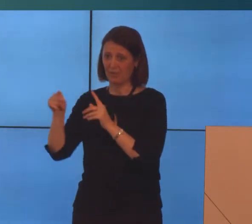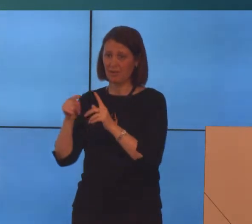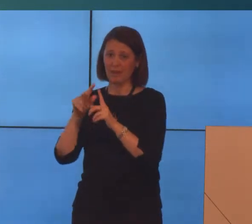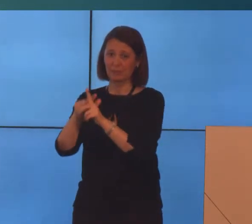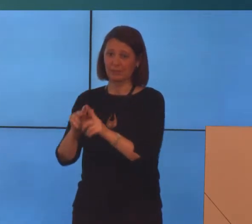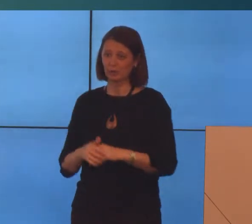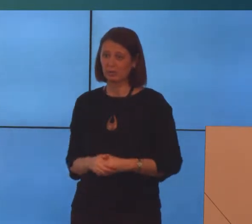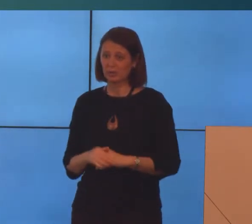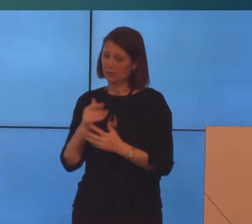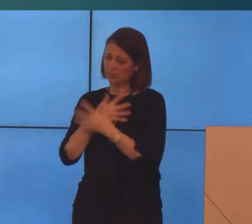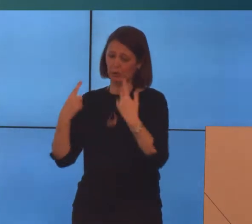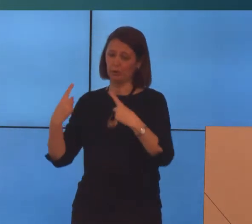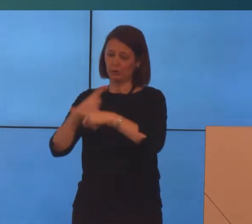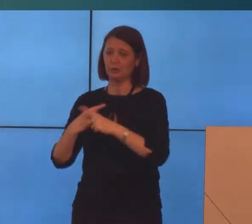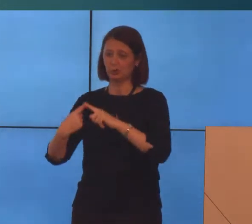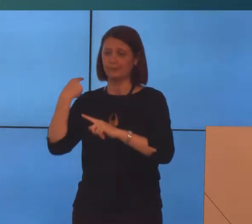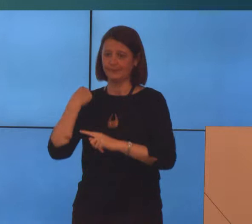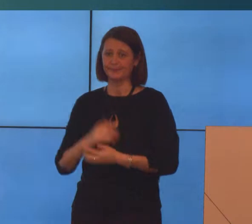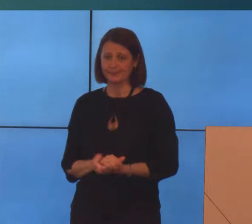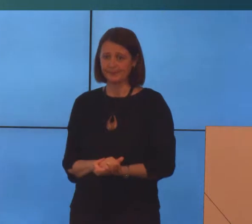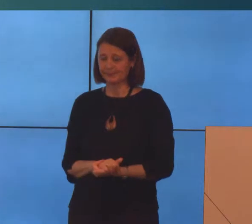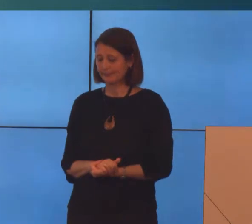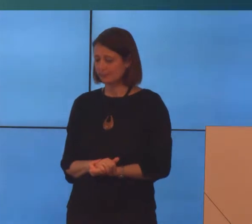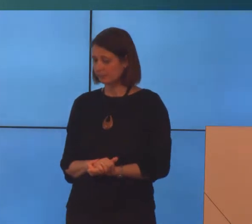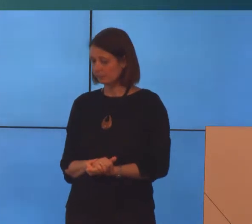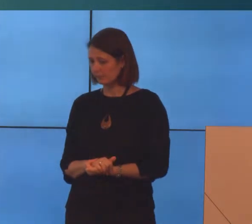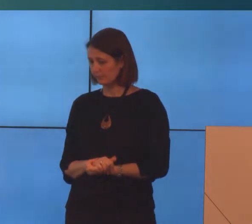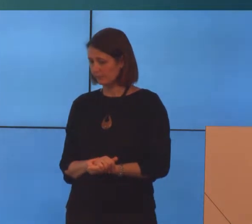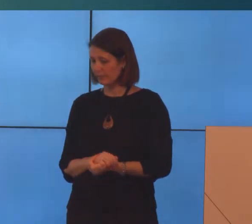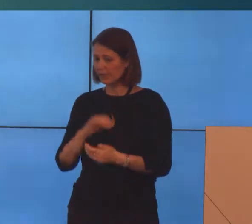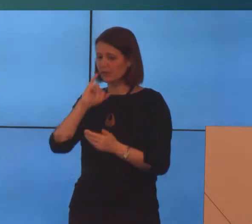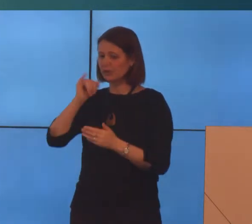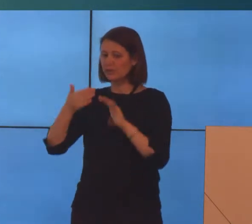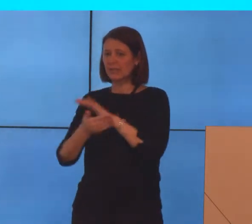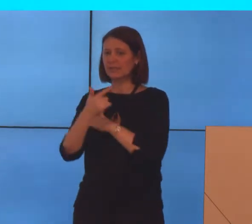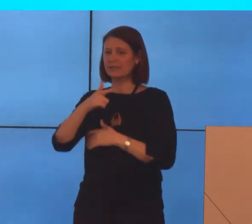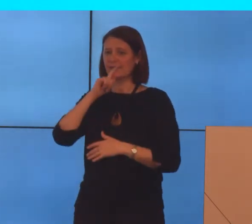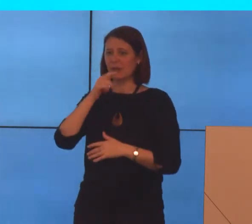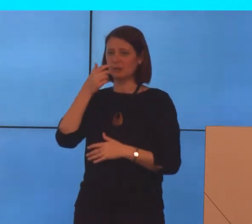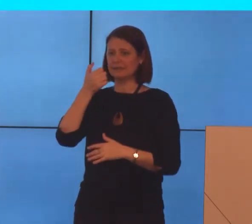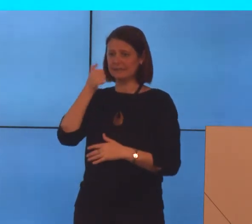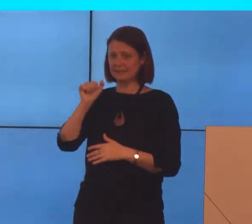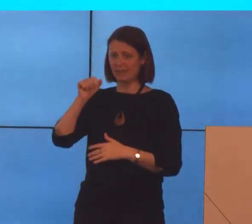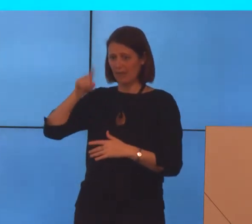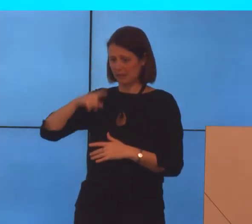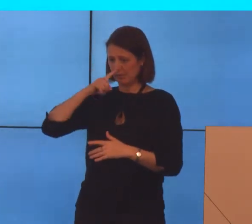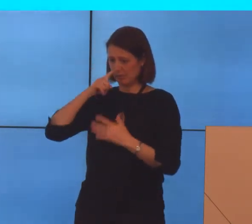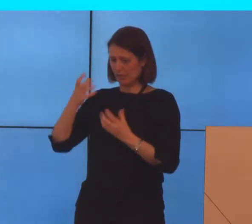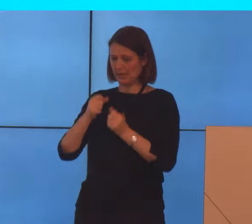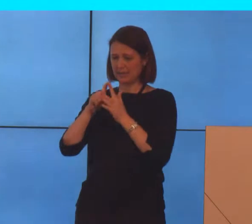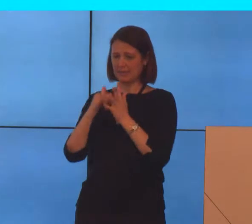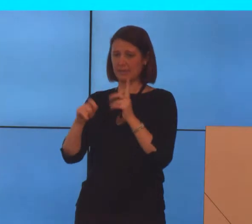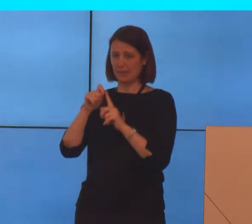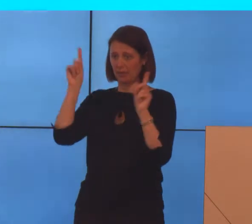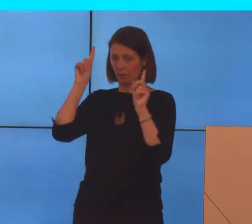it's a significant change. And there's just under 760,000 people who are getting the DSP at the moment.